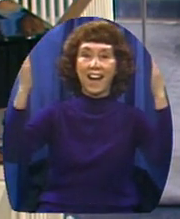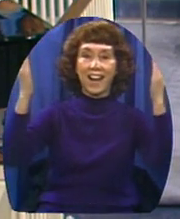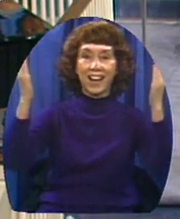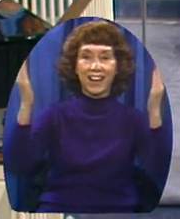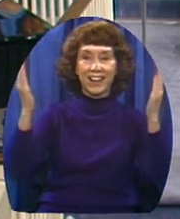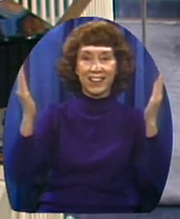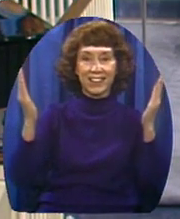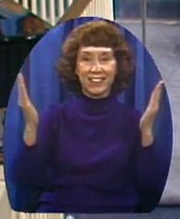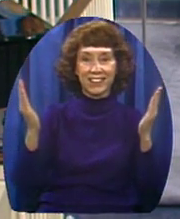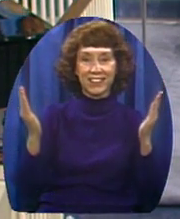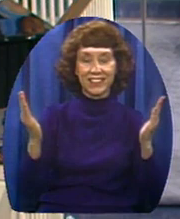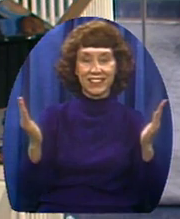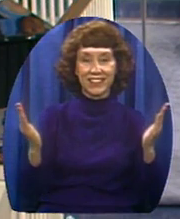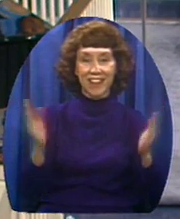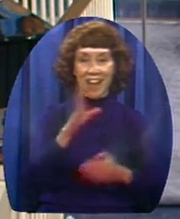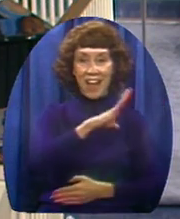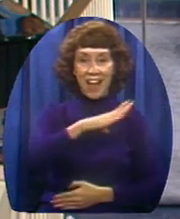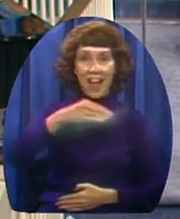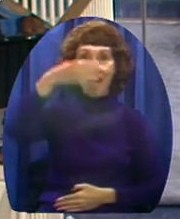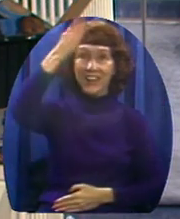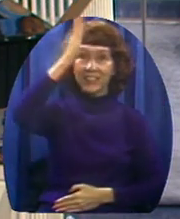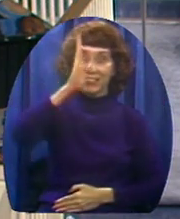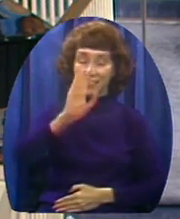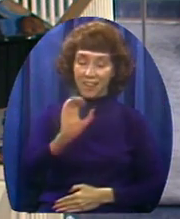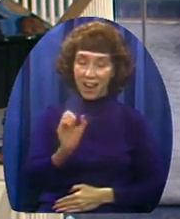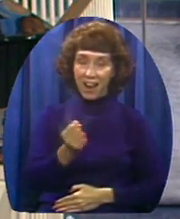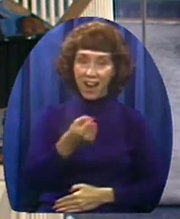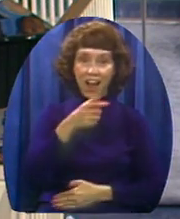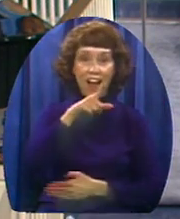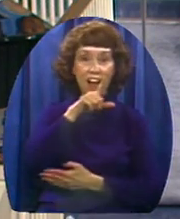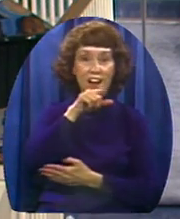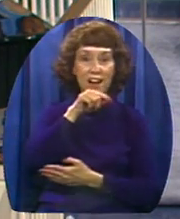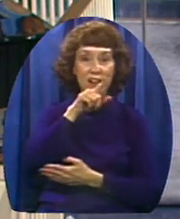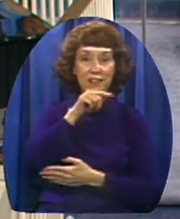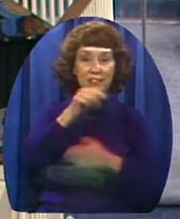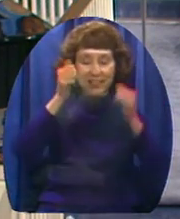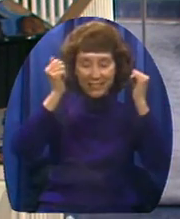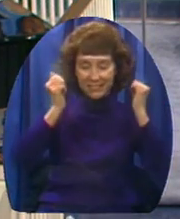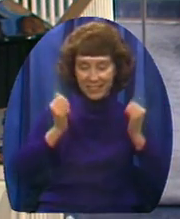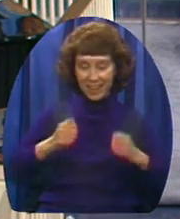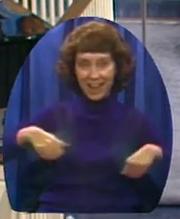And the sparrow can fly fly